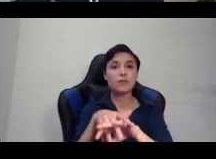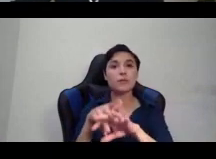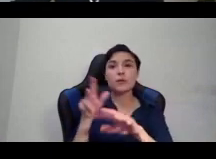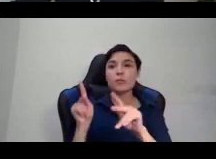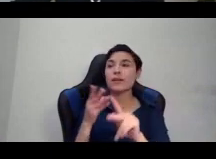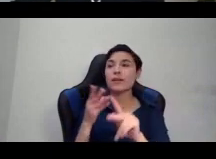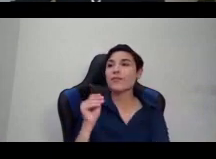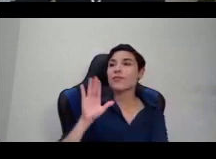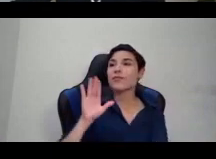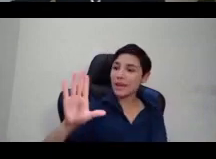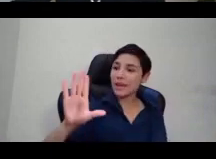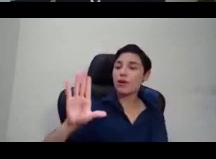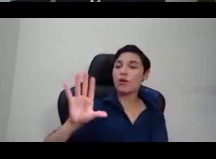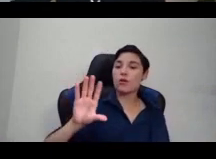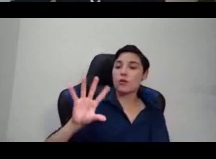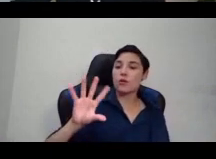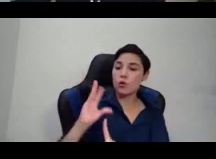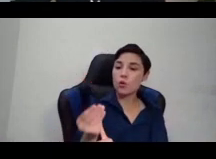and their histories.